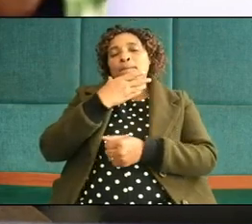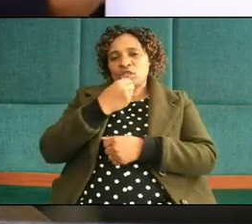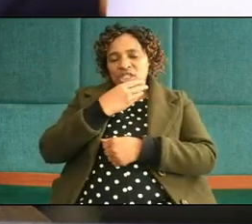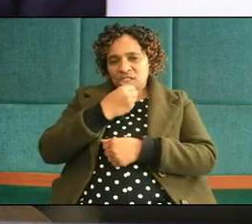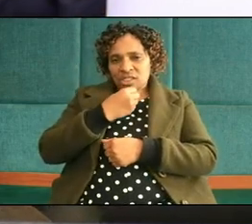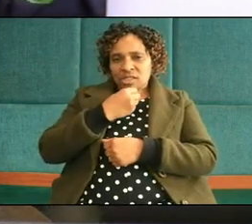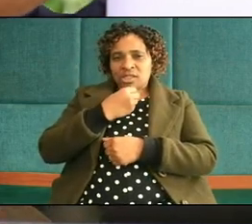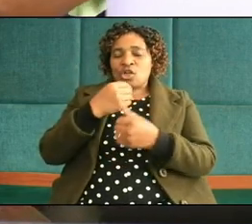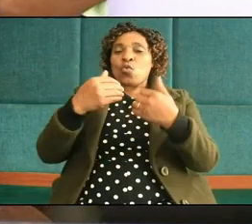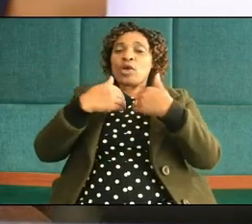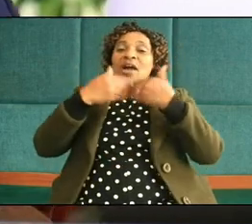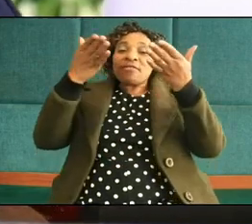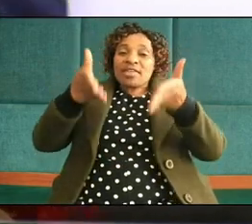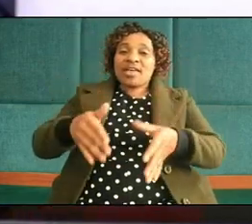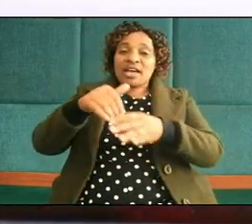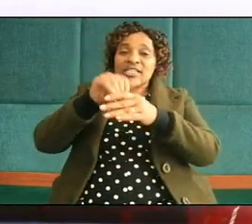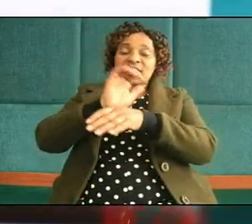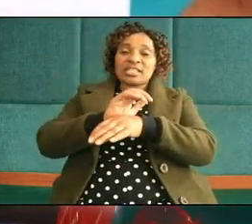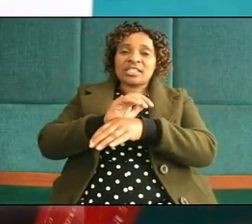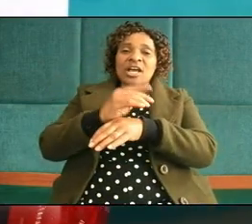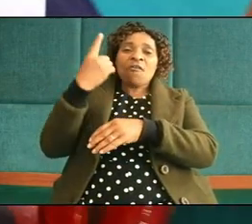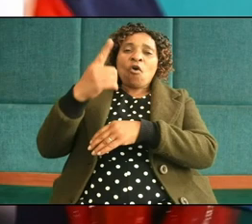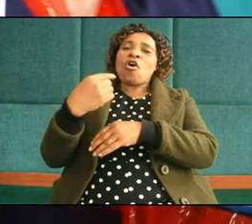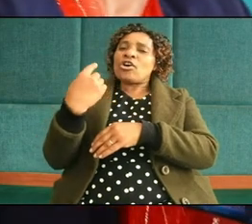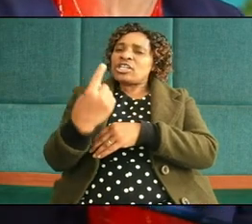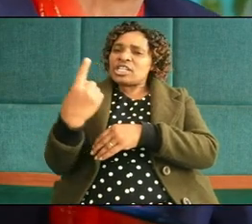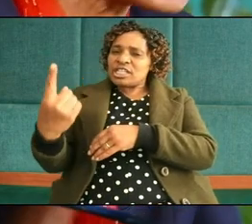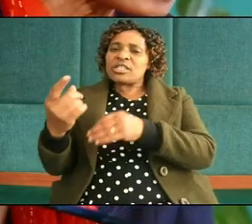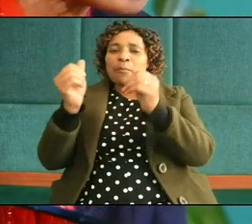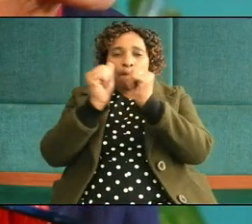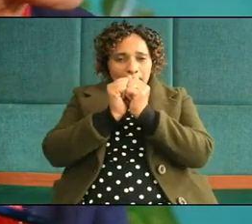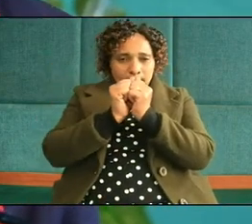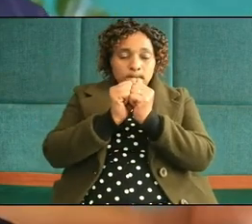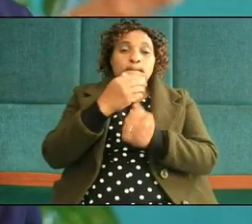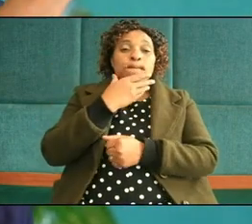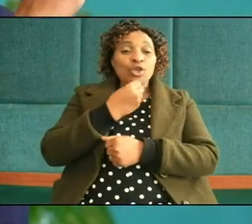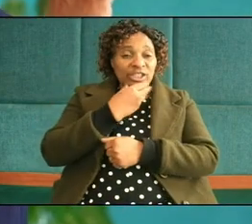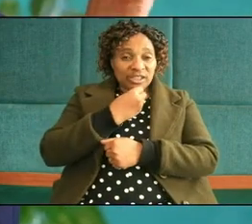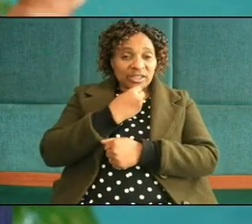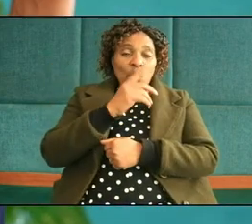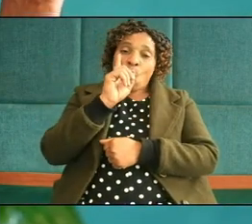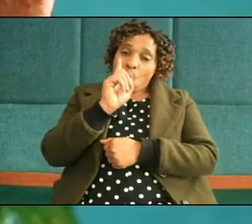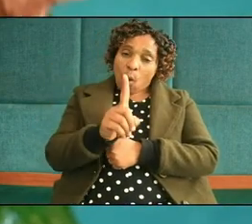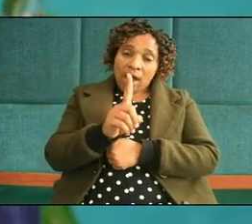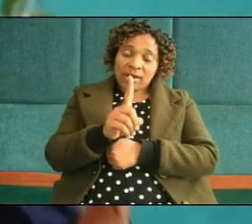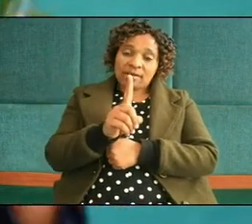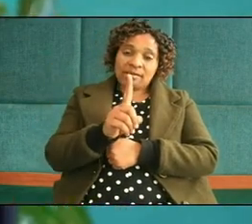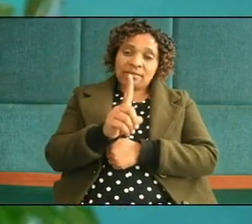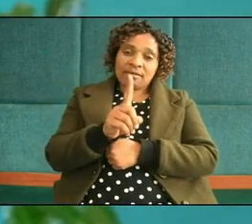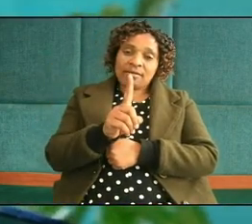we have here for every ten boys one of them